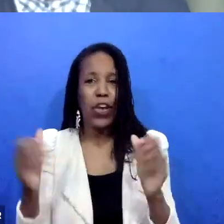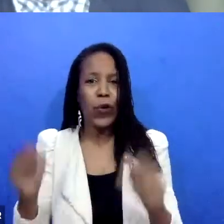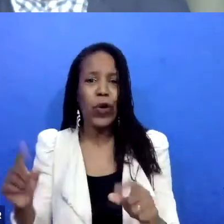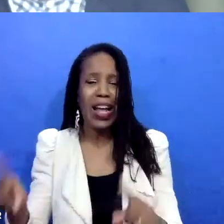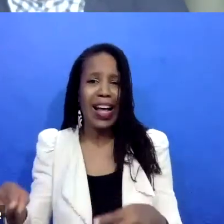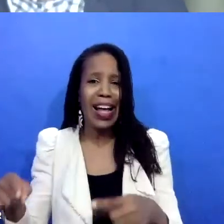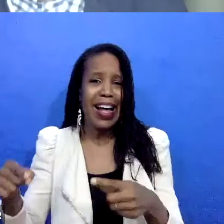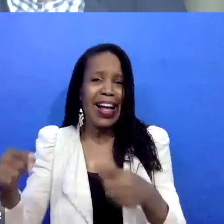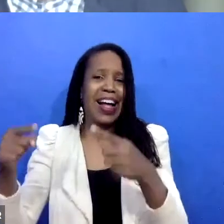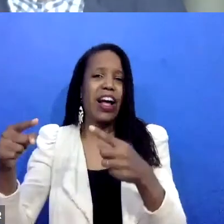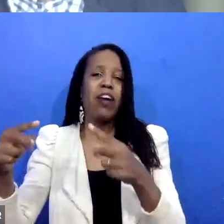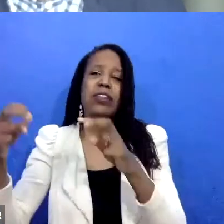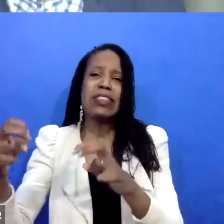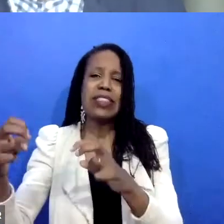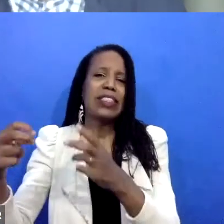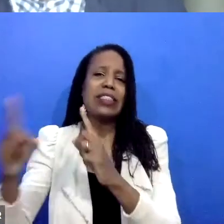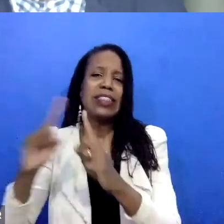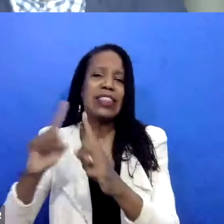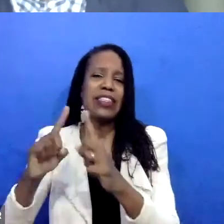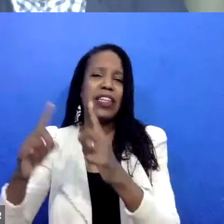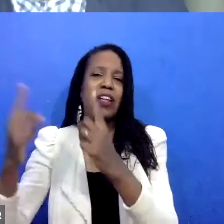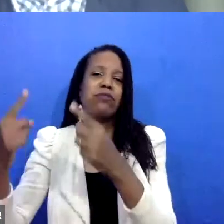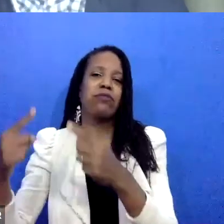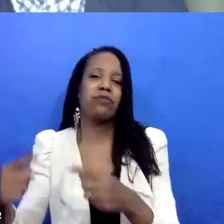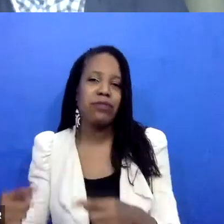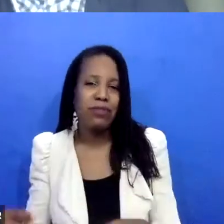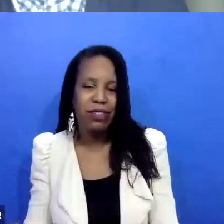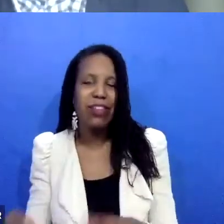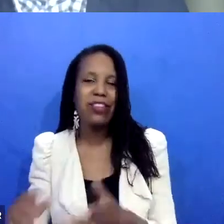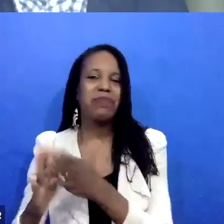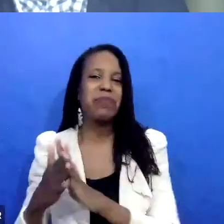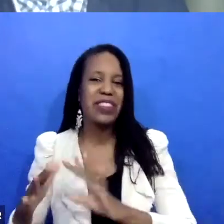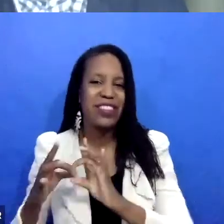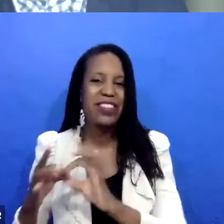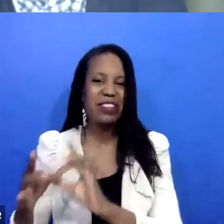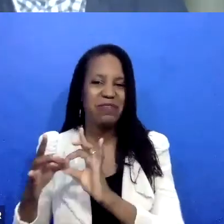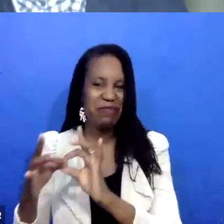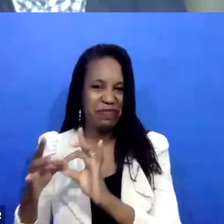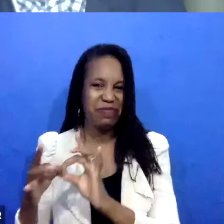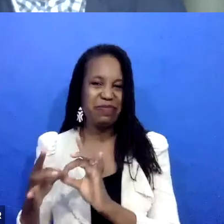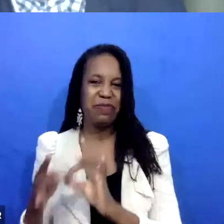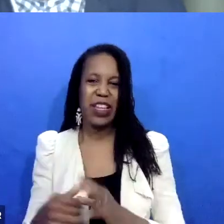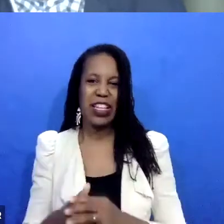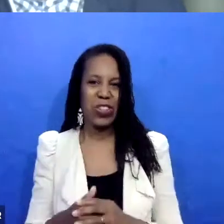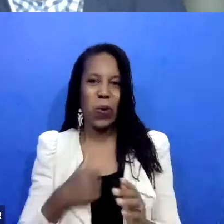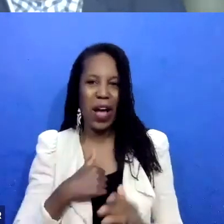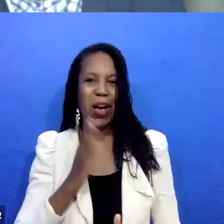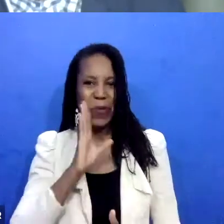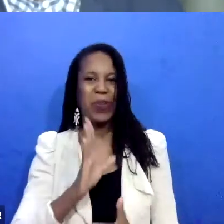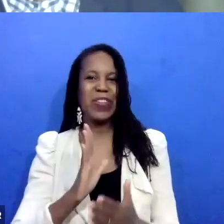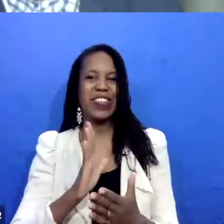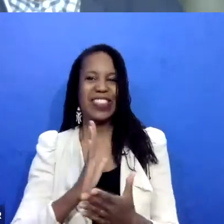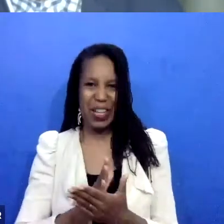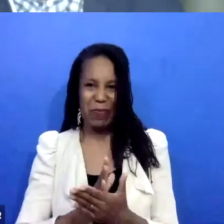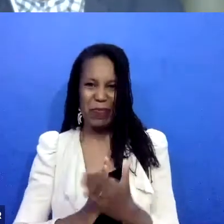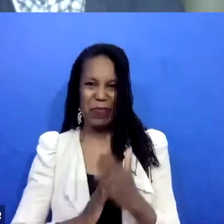that could then escalate into violence. So I'll stop there. I feel like I've probably pushed up against the limit,